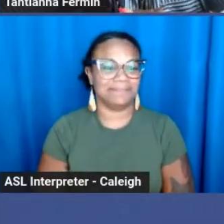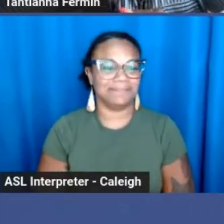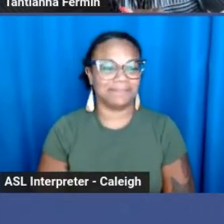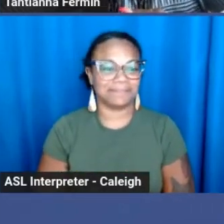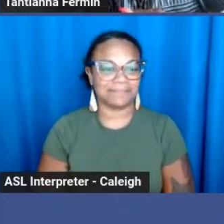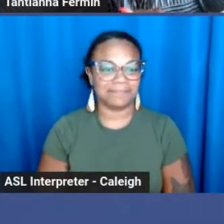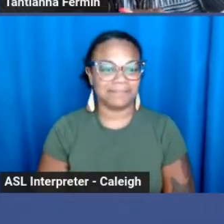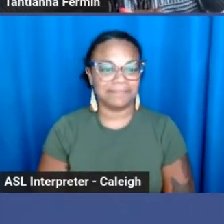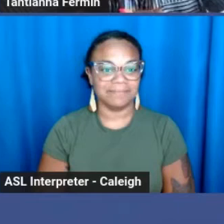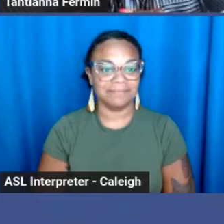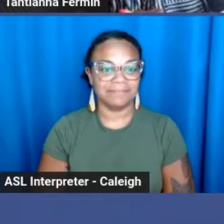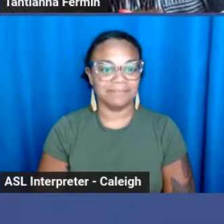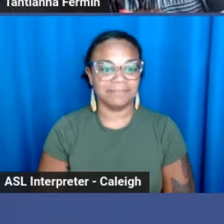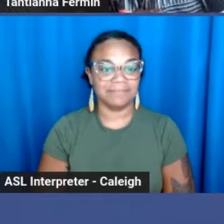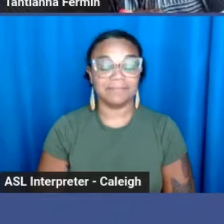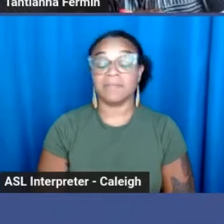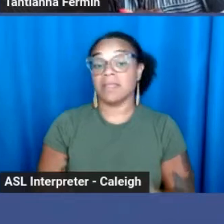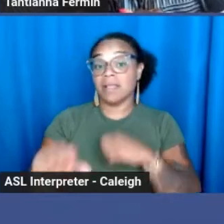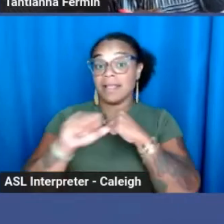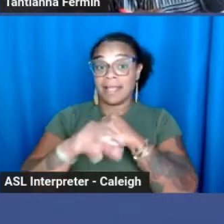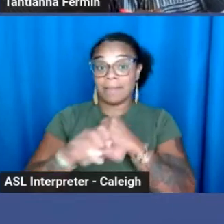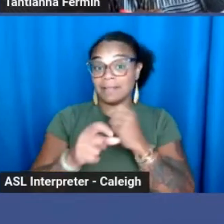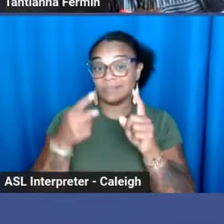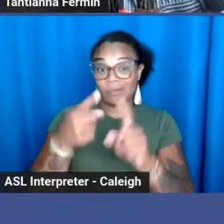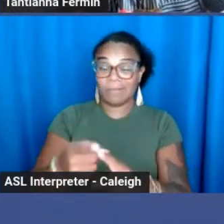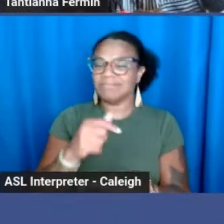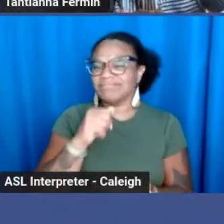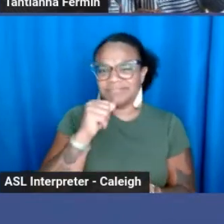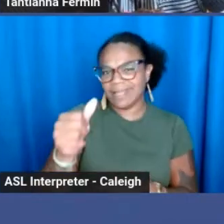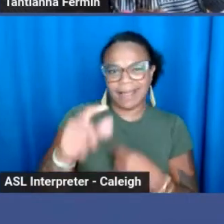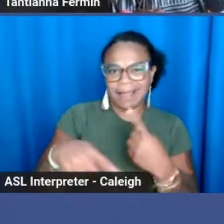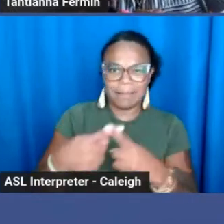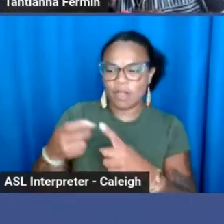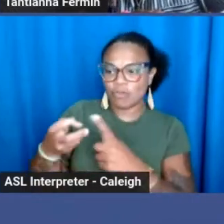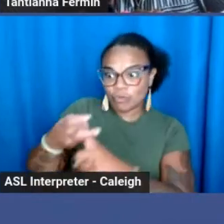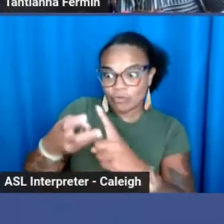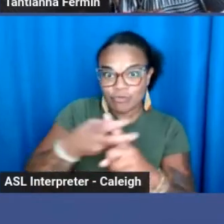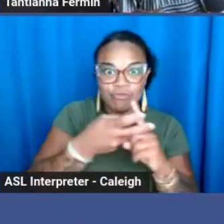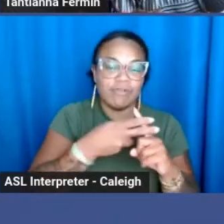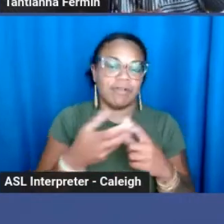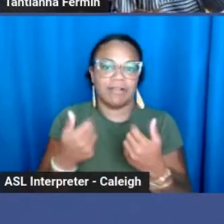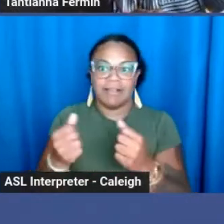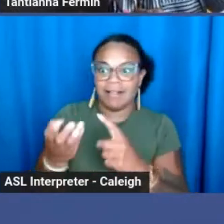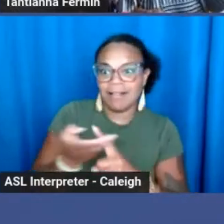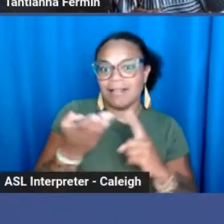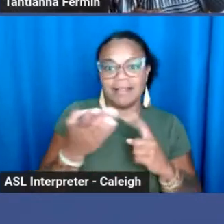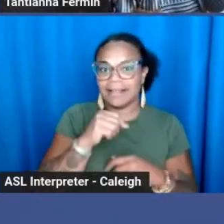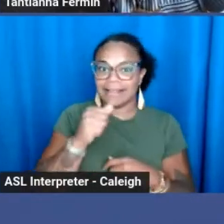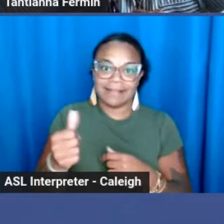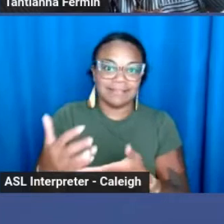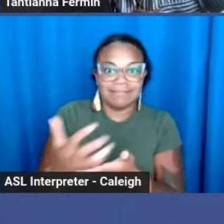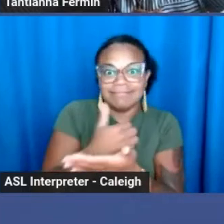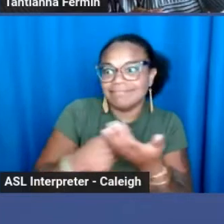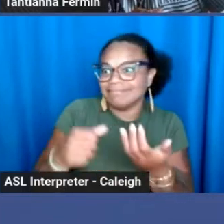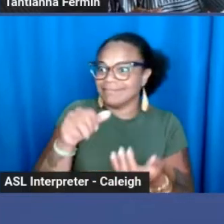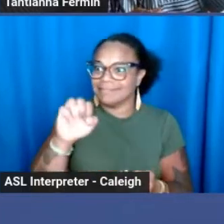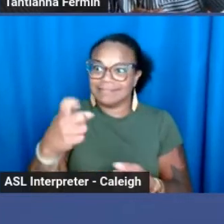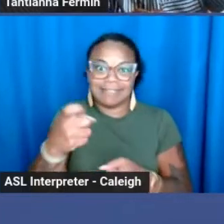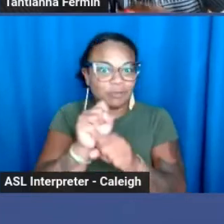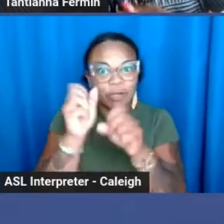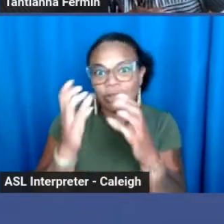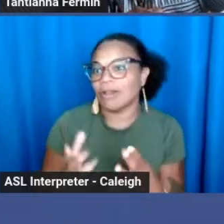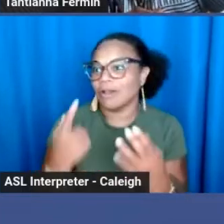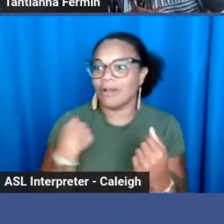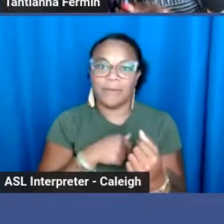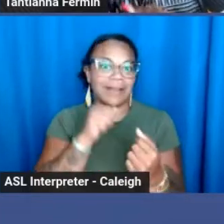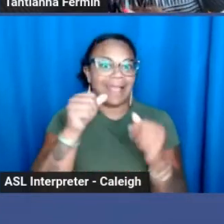The goal of this campaign is not to recruit, not to get sex workers, not to teach nobody how to be a sex worker. It